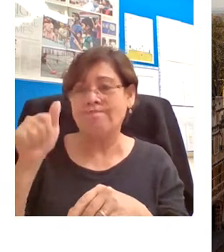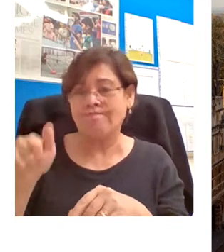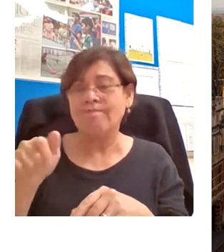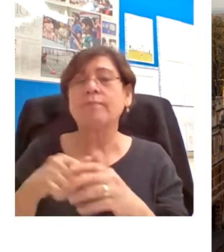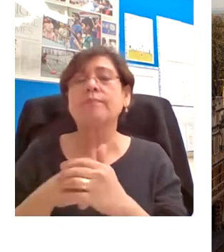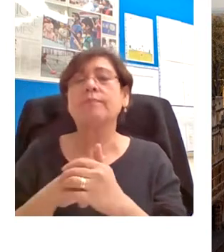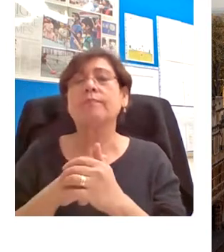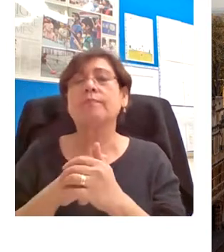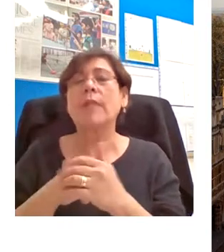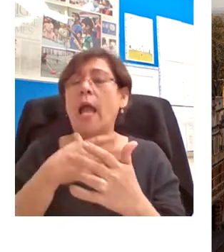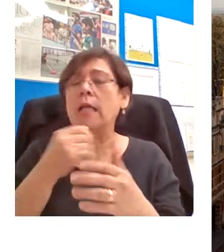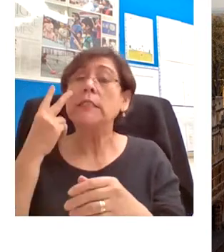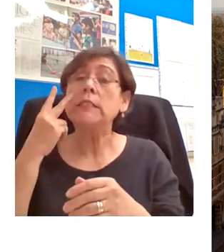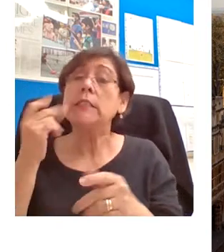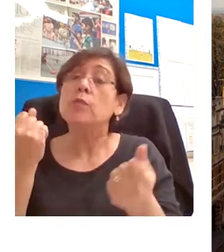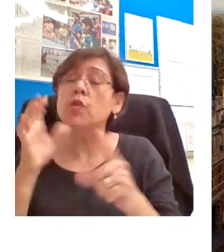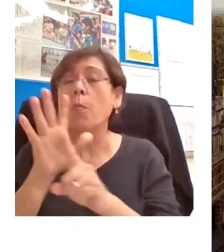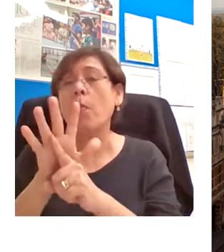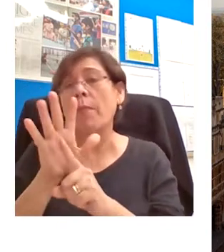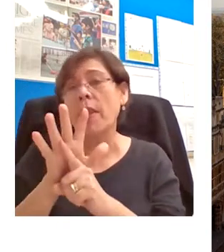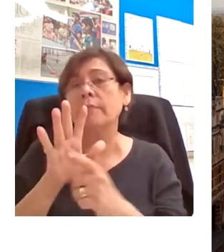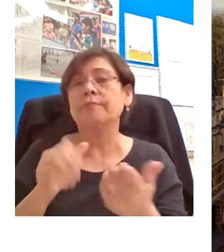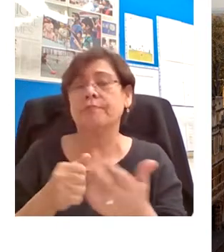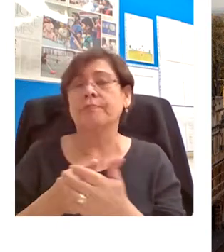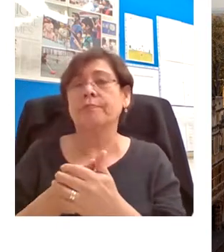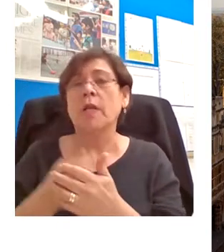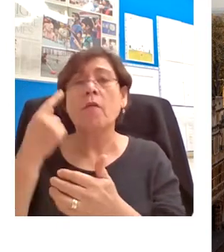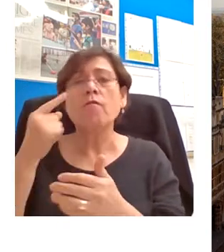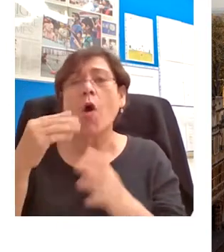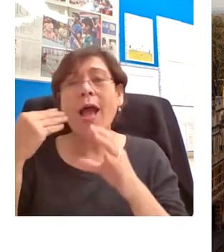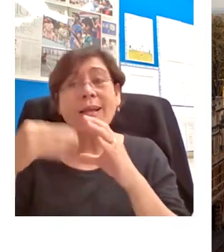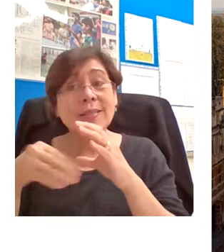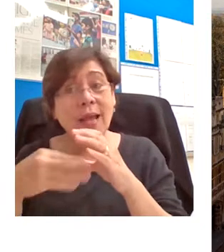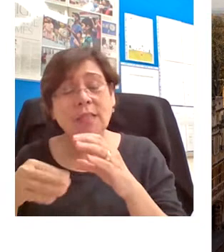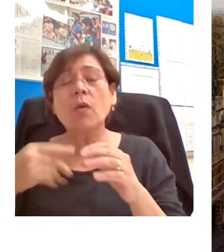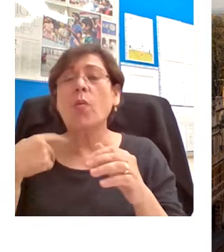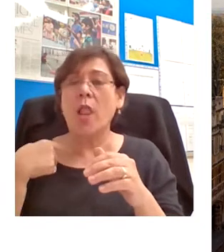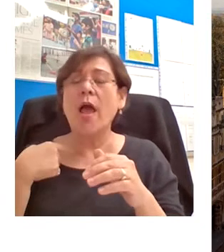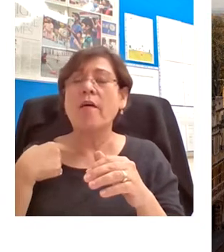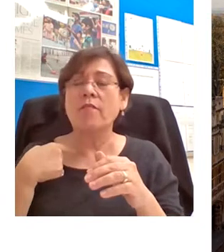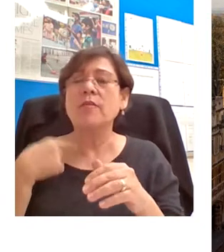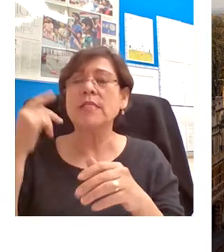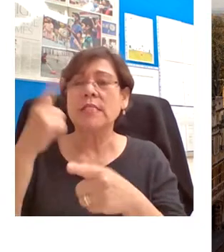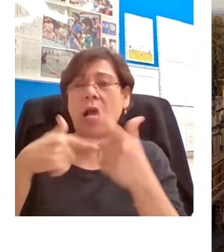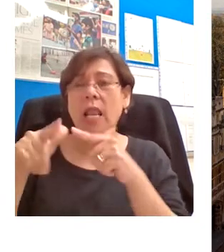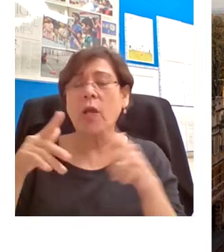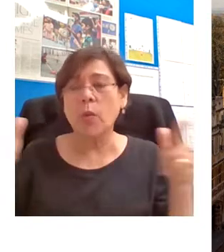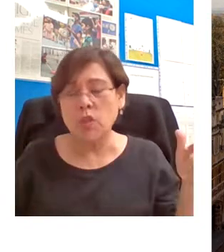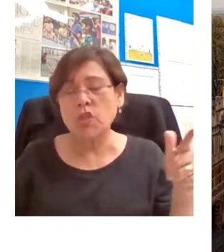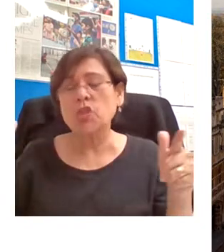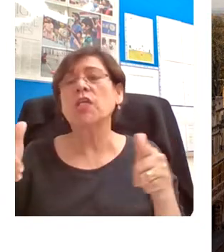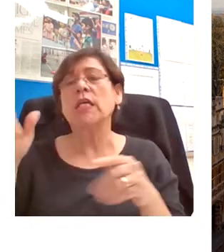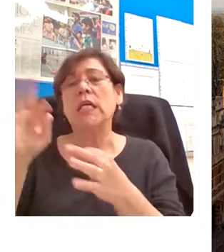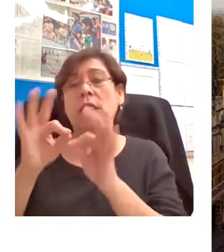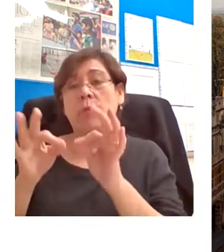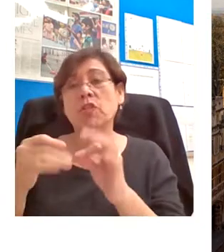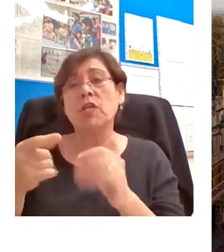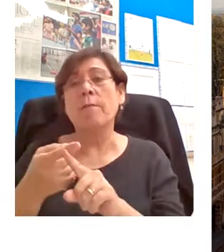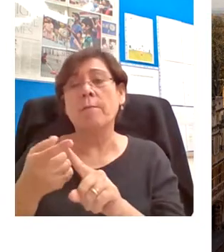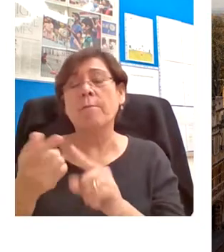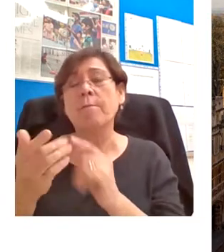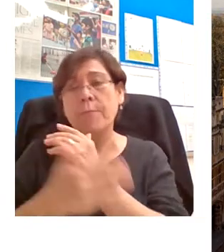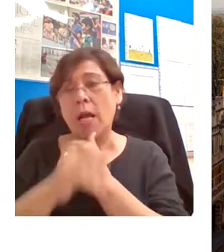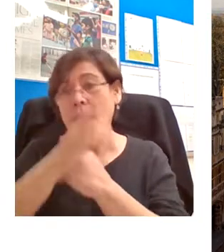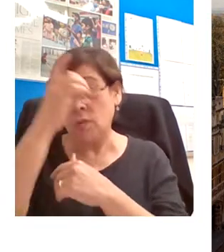With regards to access, sign language interpretation is being provided throughout the lecture by Barbara, and we will be